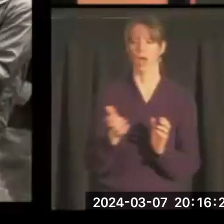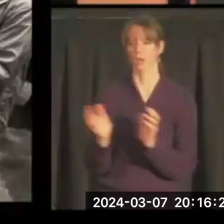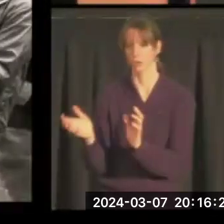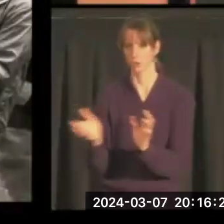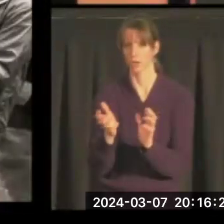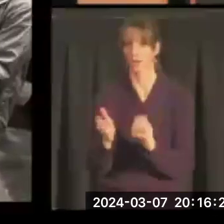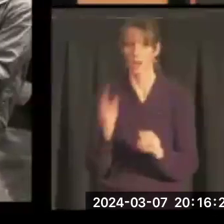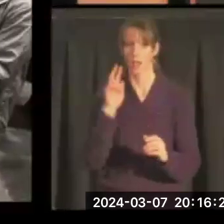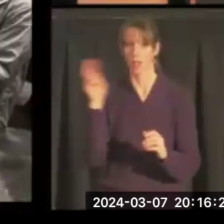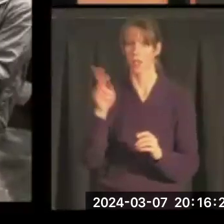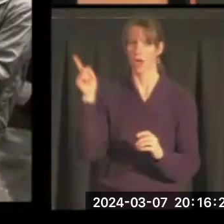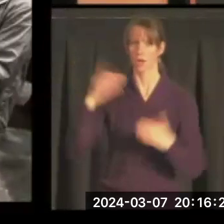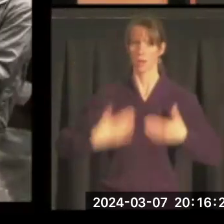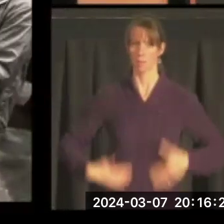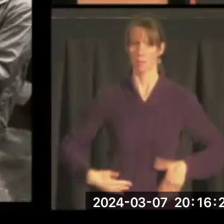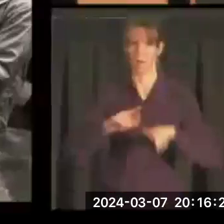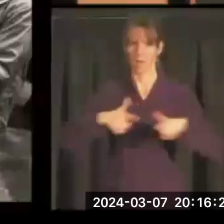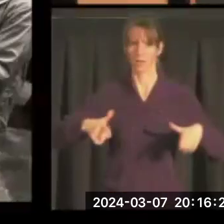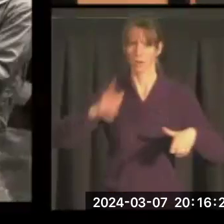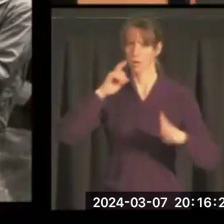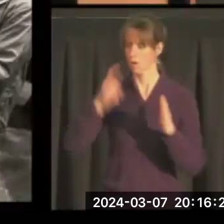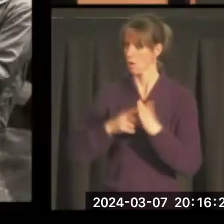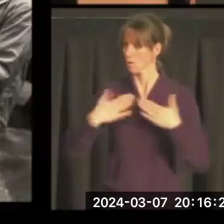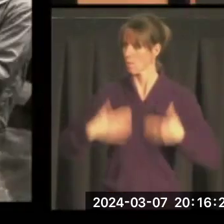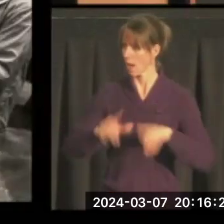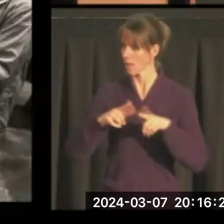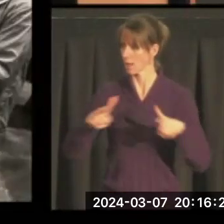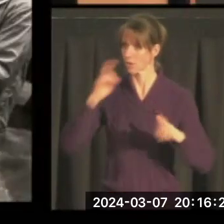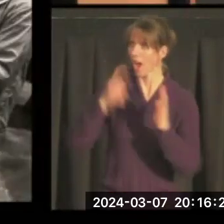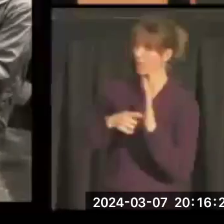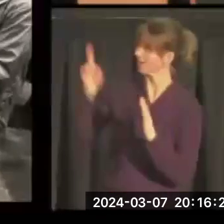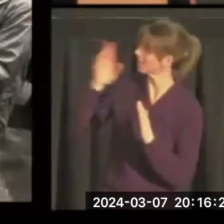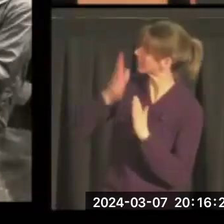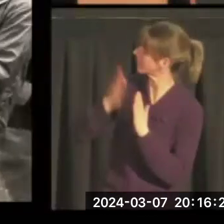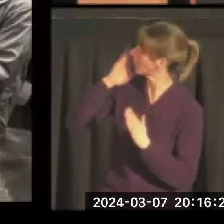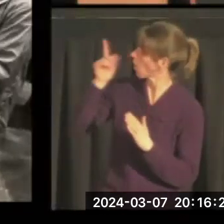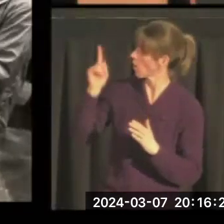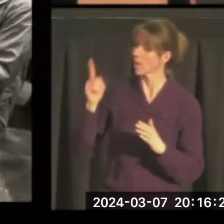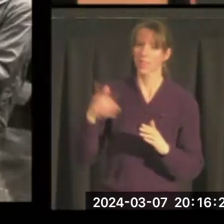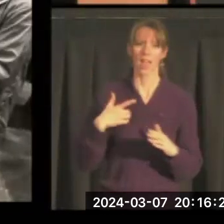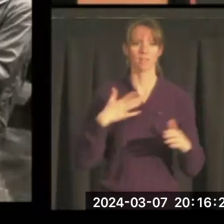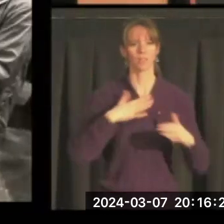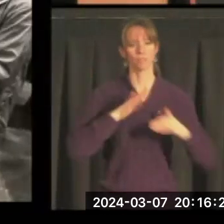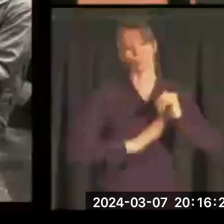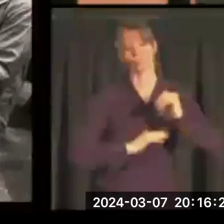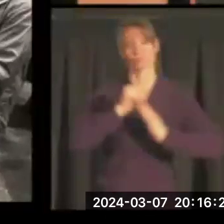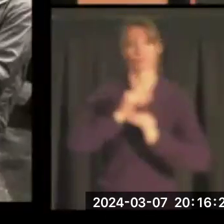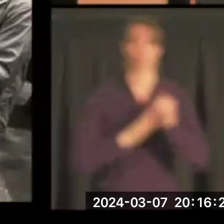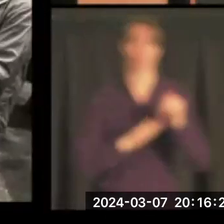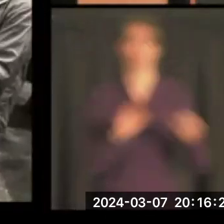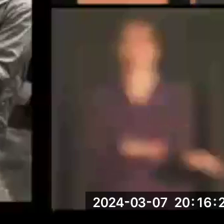And look at the body language. mean, you might recognize some of these people. I do. They feel comfortable with him, right?